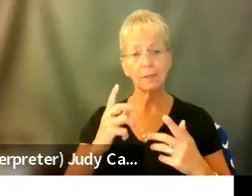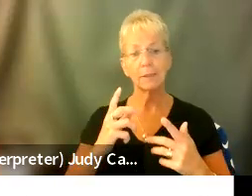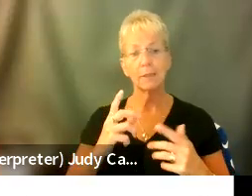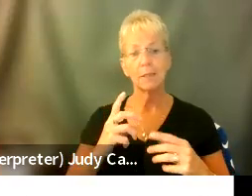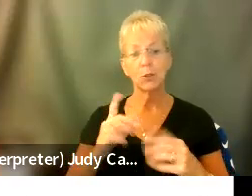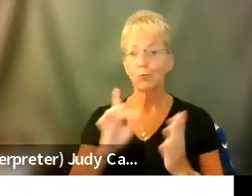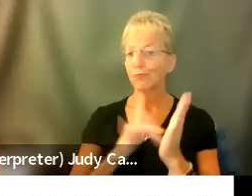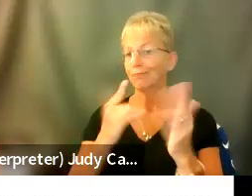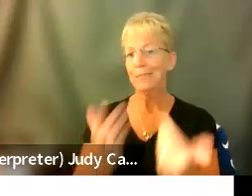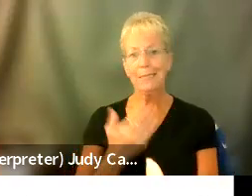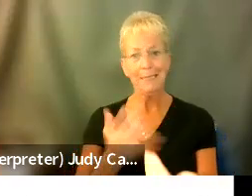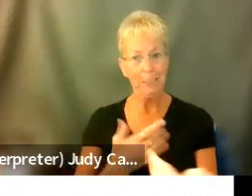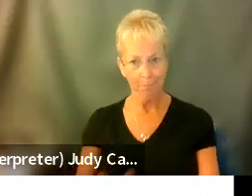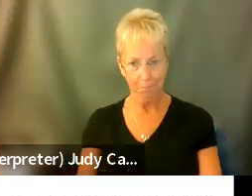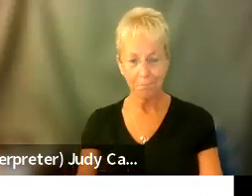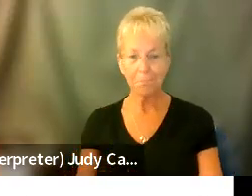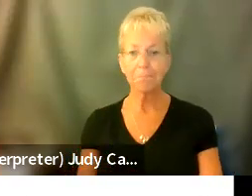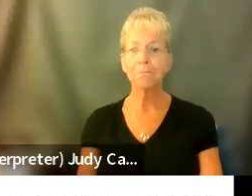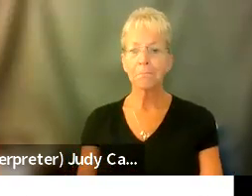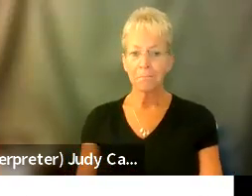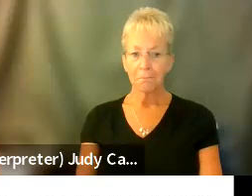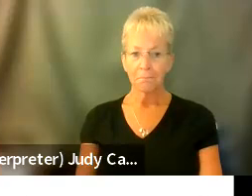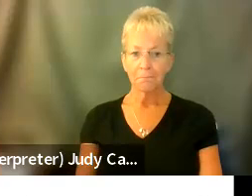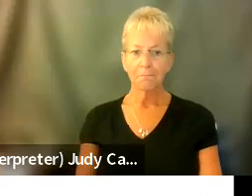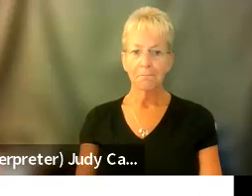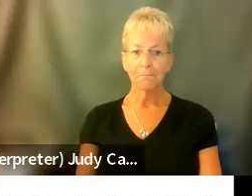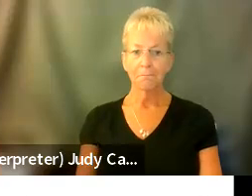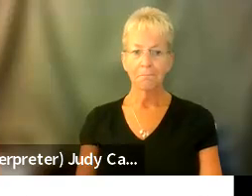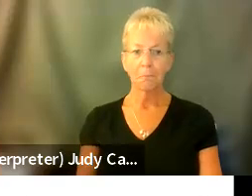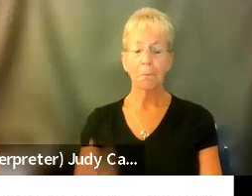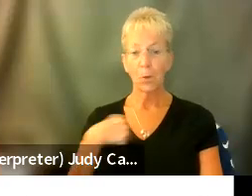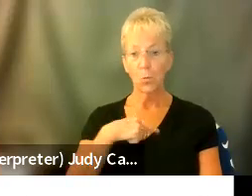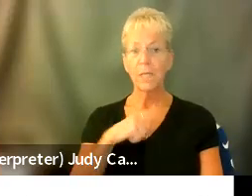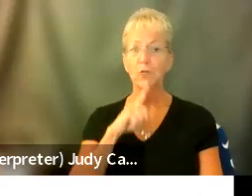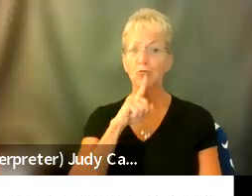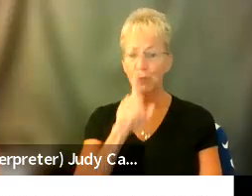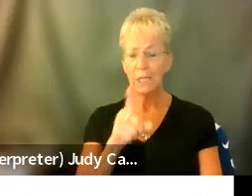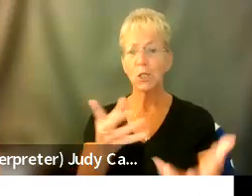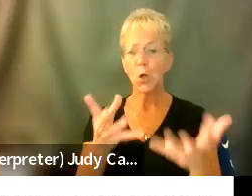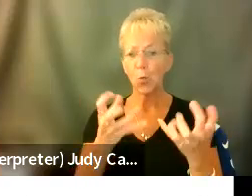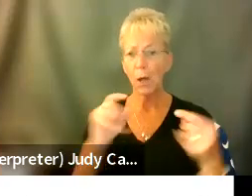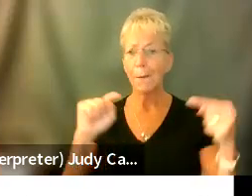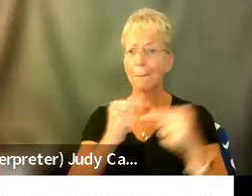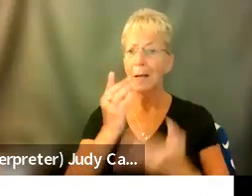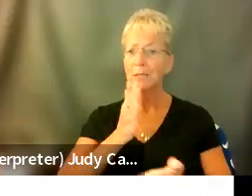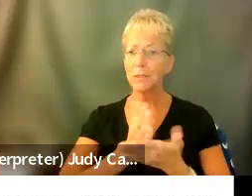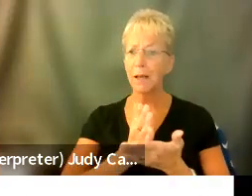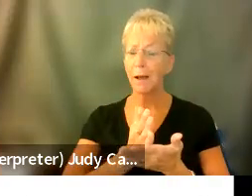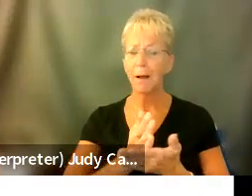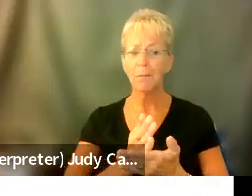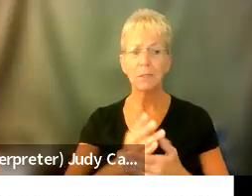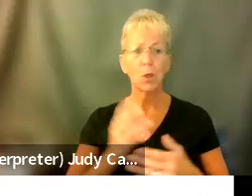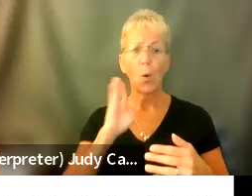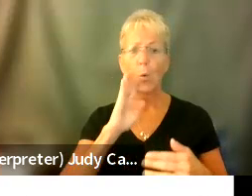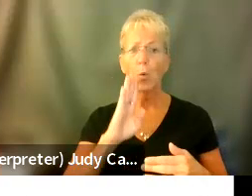taken advantage of, um, because, um, we so desperately want not to be in pain. We want it to be quote